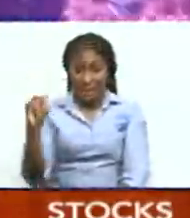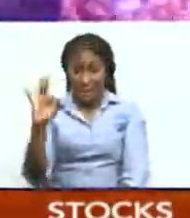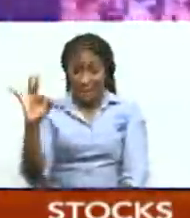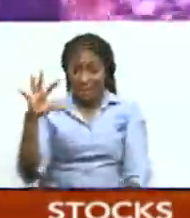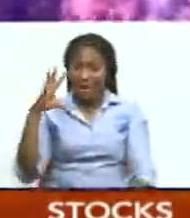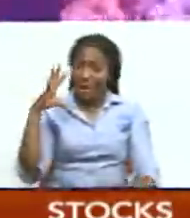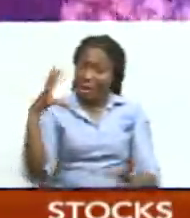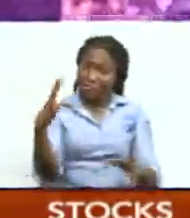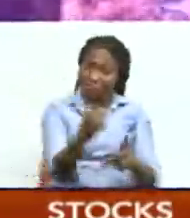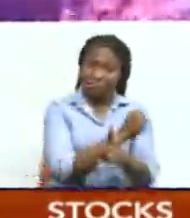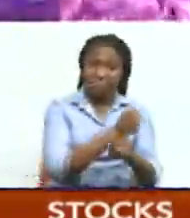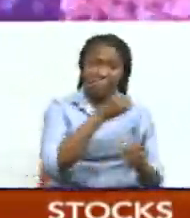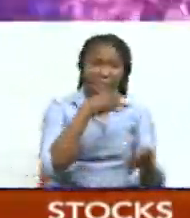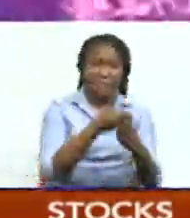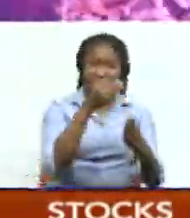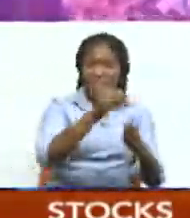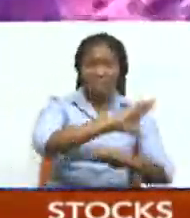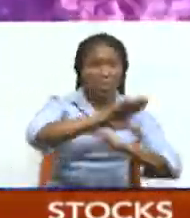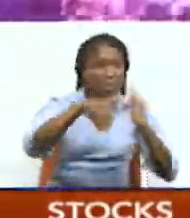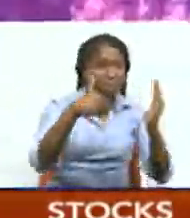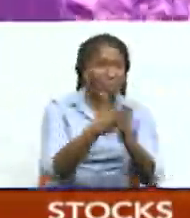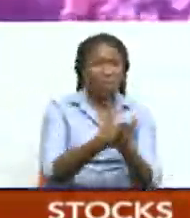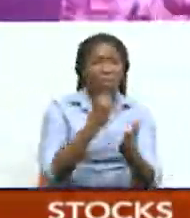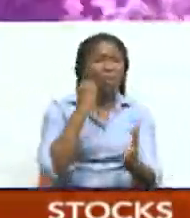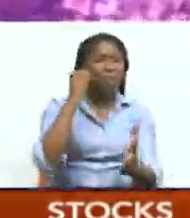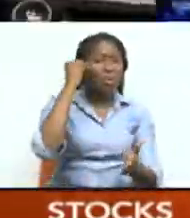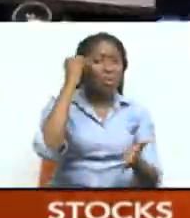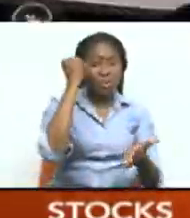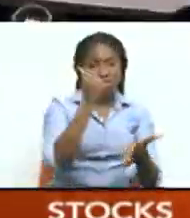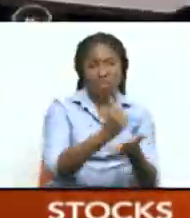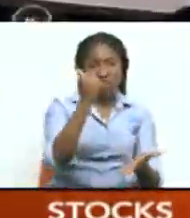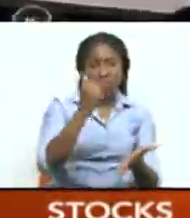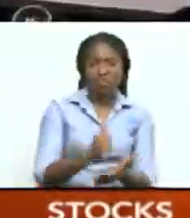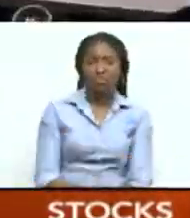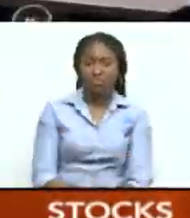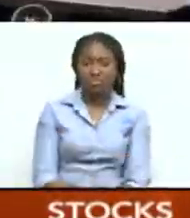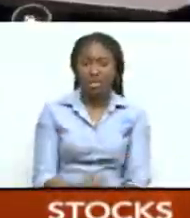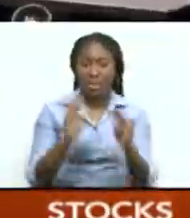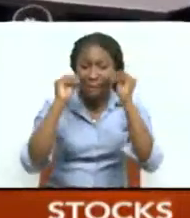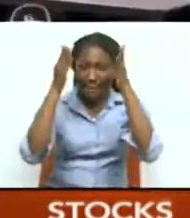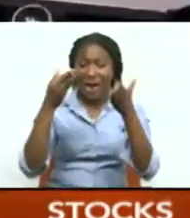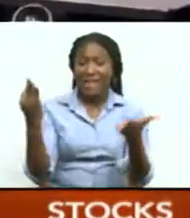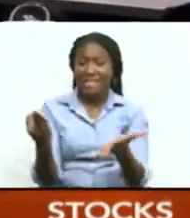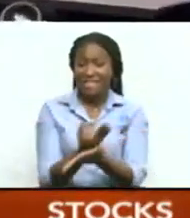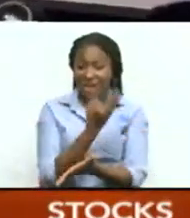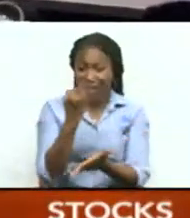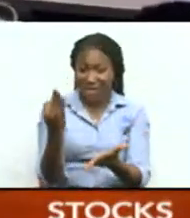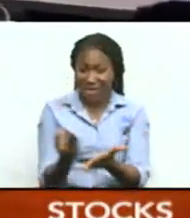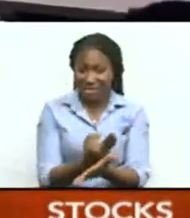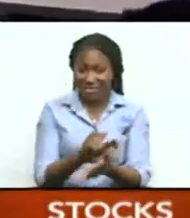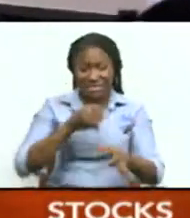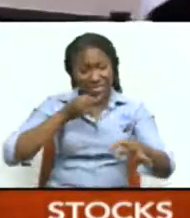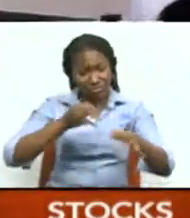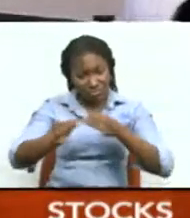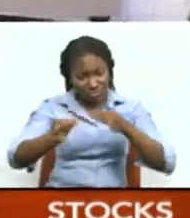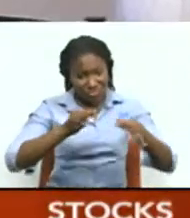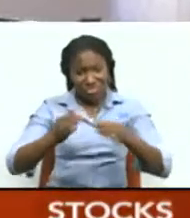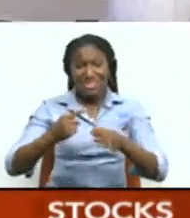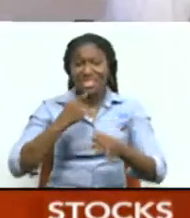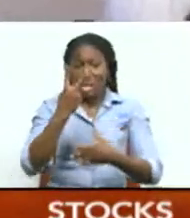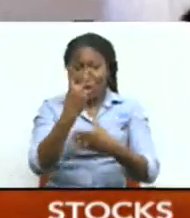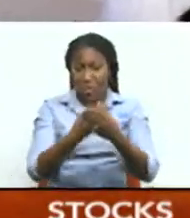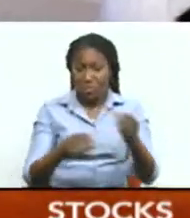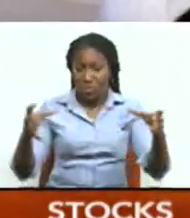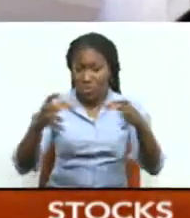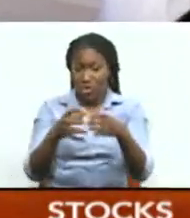of the shares of HMB from the National Insurance Board. Finance Minister Colm Imbert outlines that the collaboration between